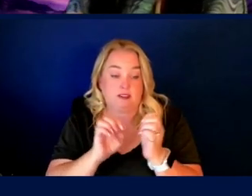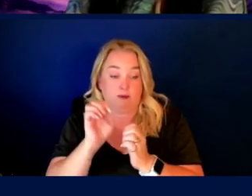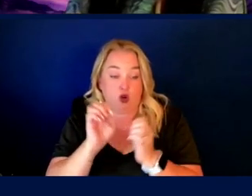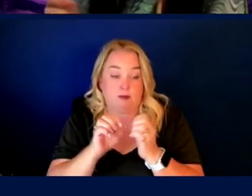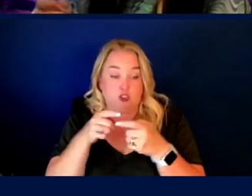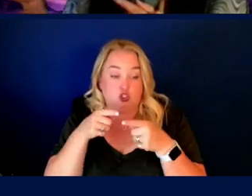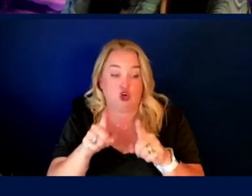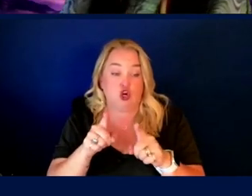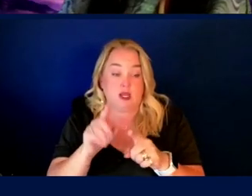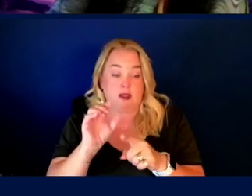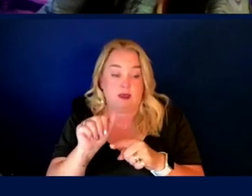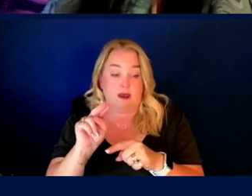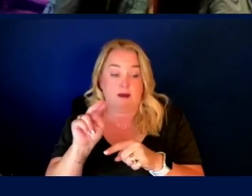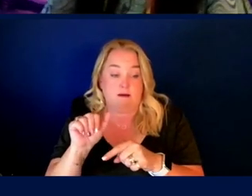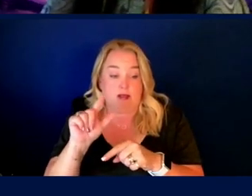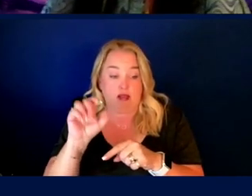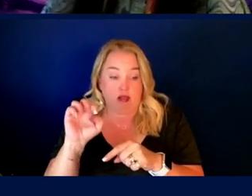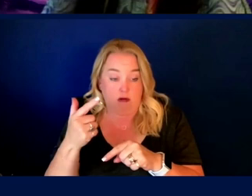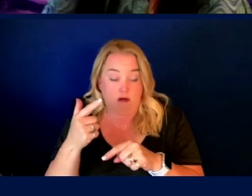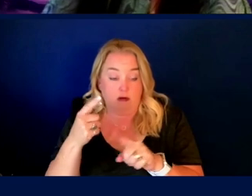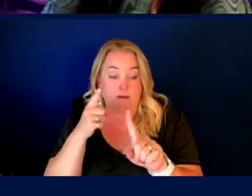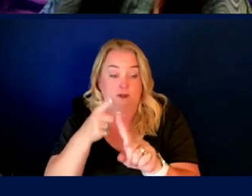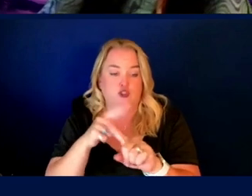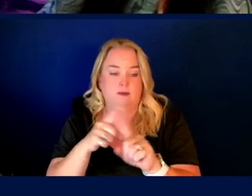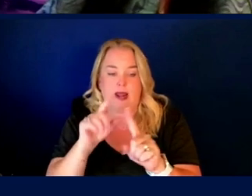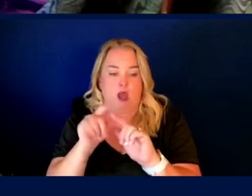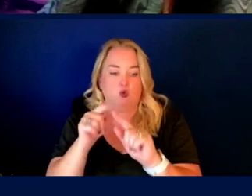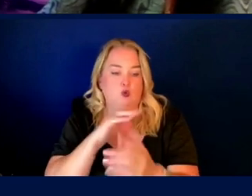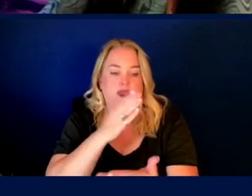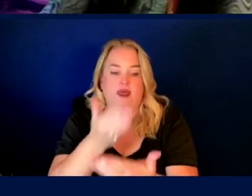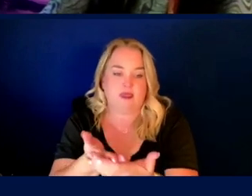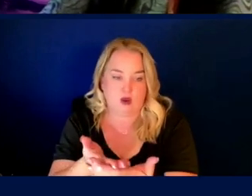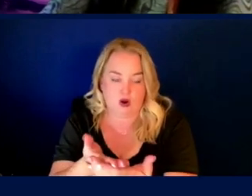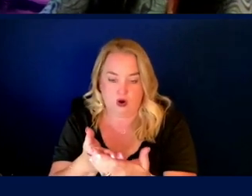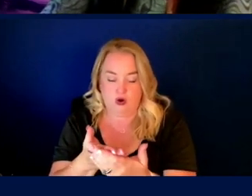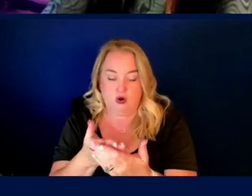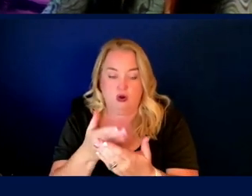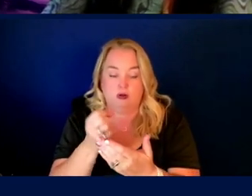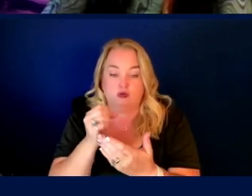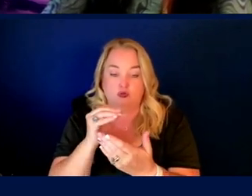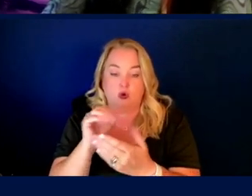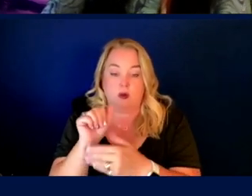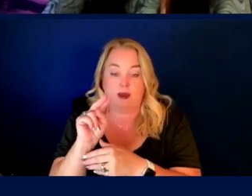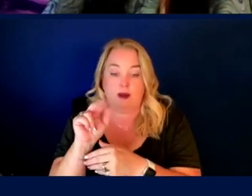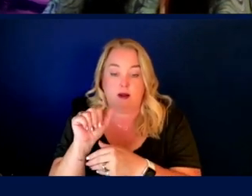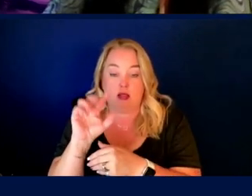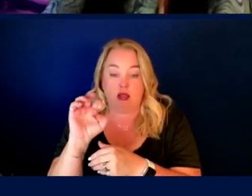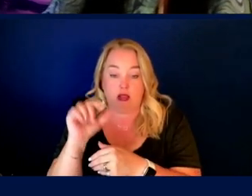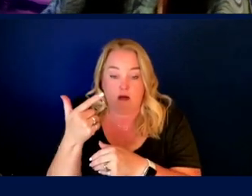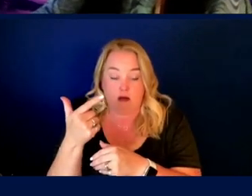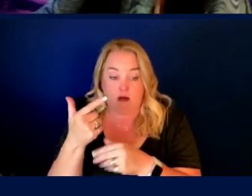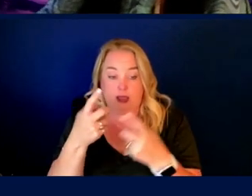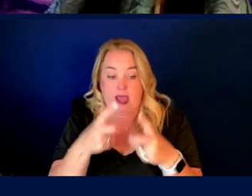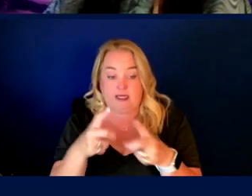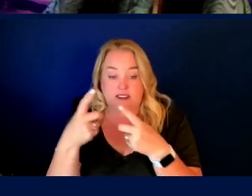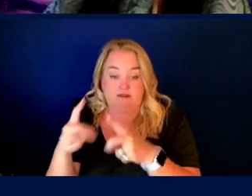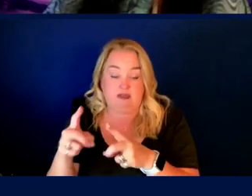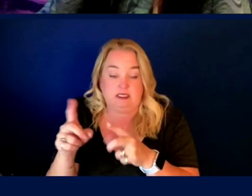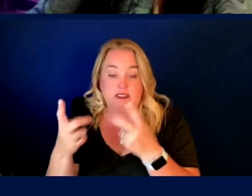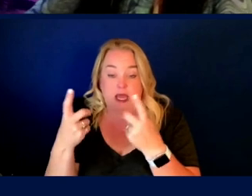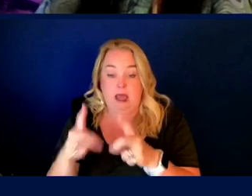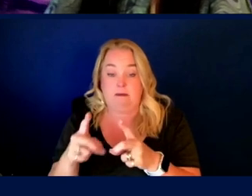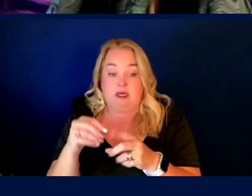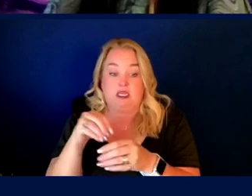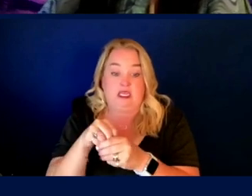mission, but how you actually get there in the first place, right? If these, uh, analog activities are taking place in extreme